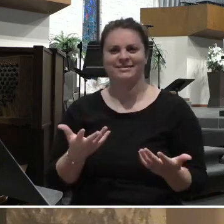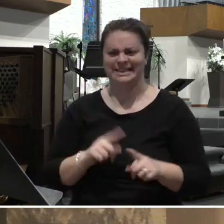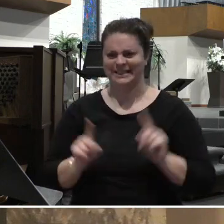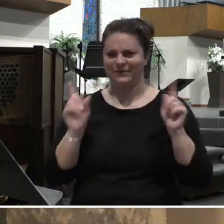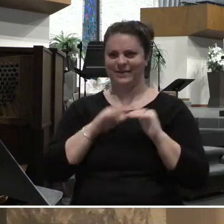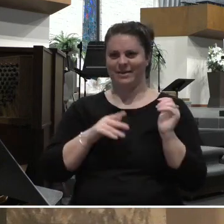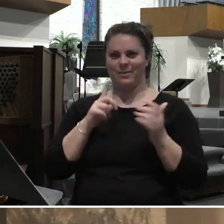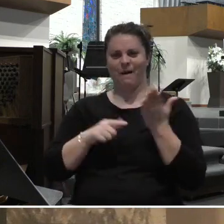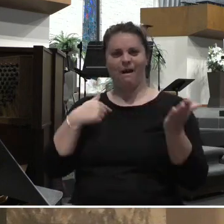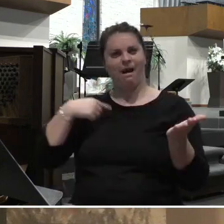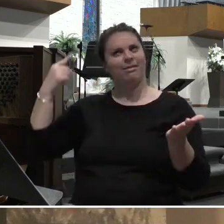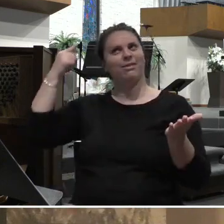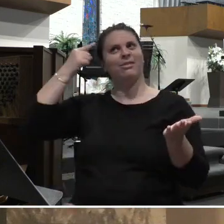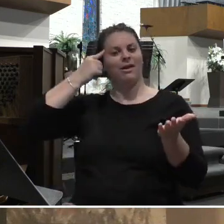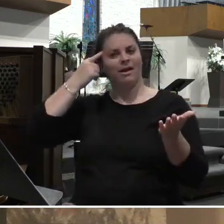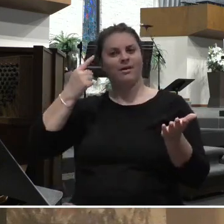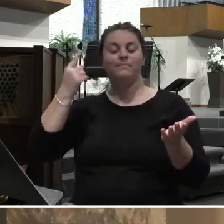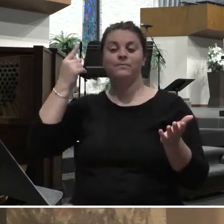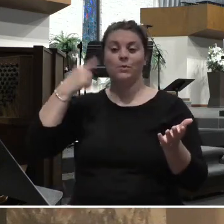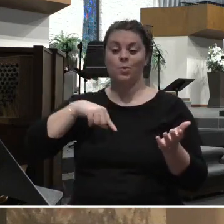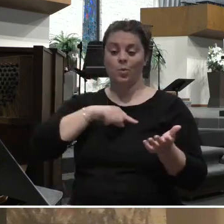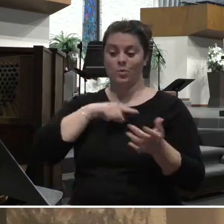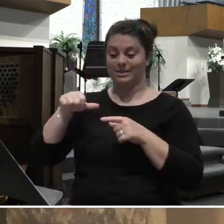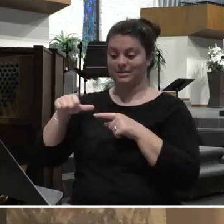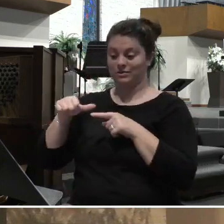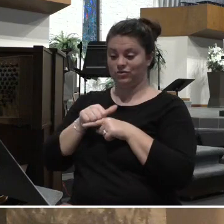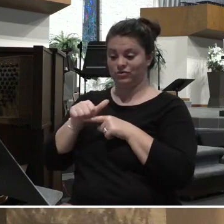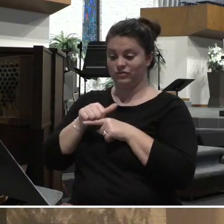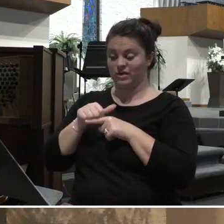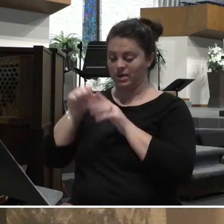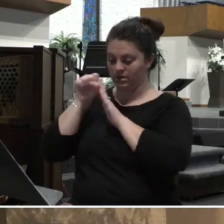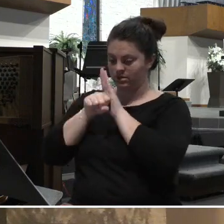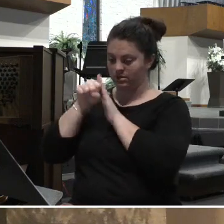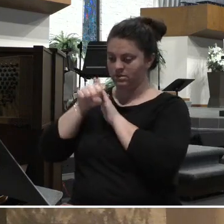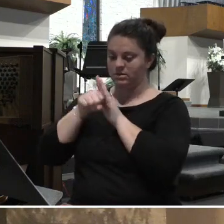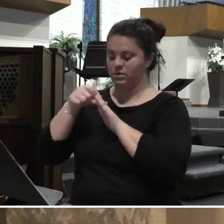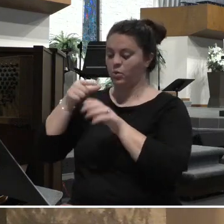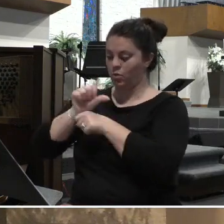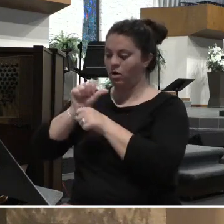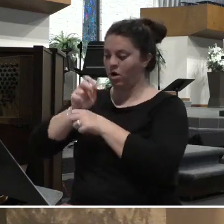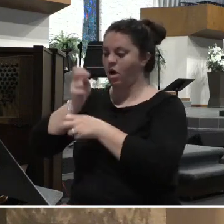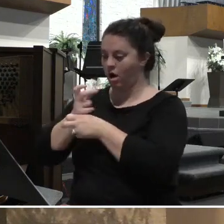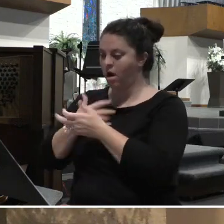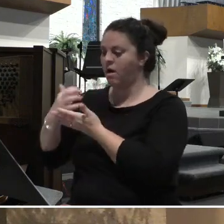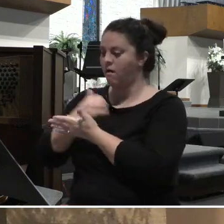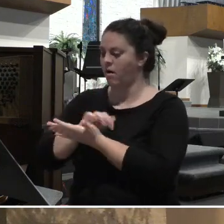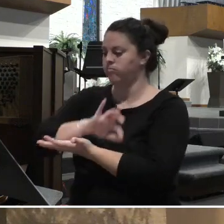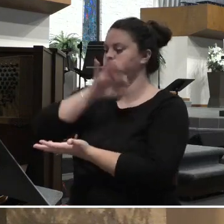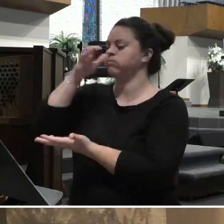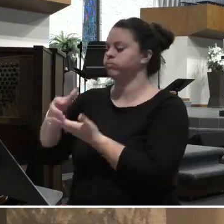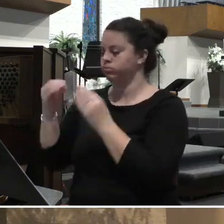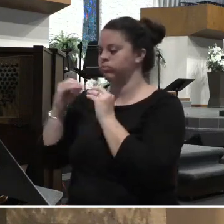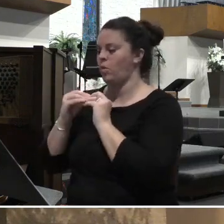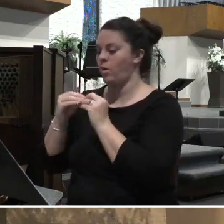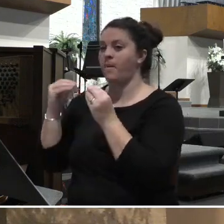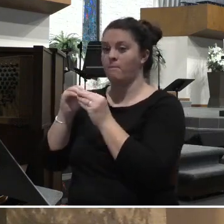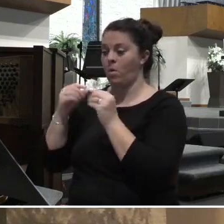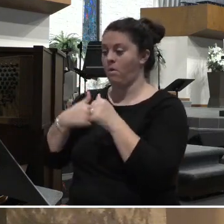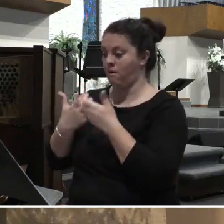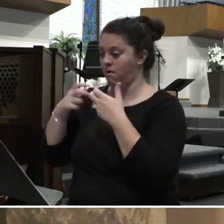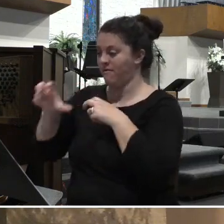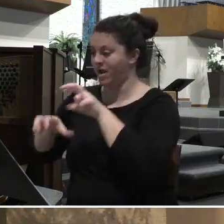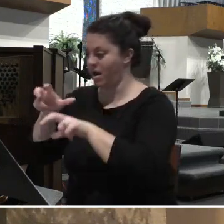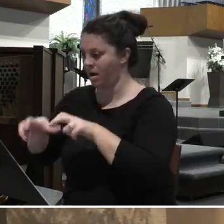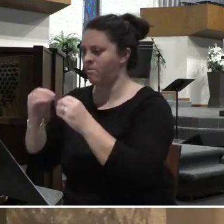been trained that when you work hard, you get more. The more you put in, the more you